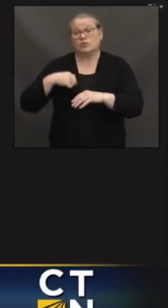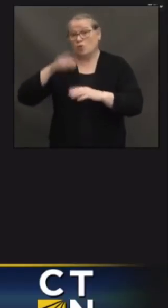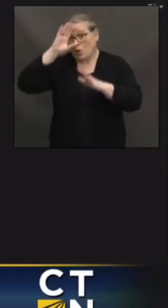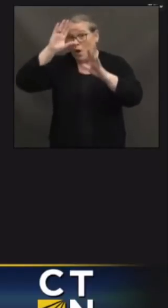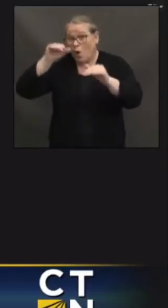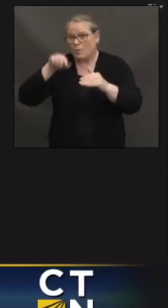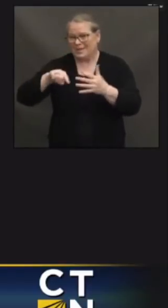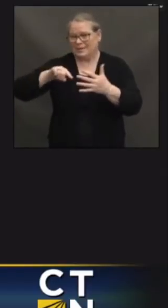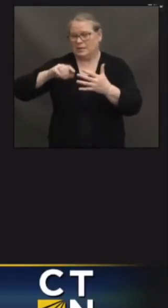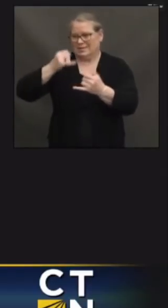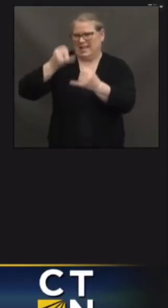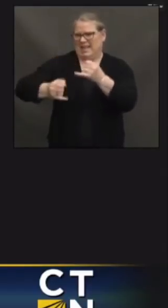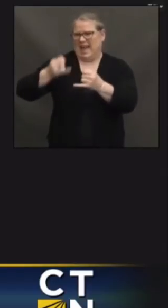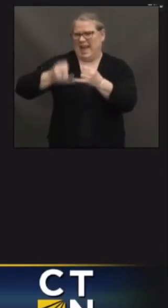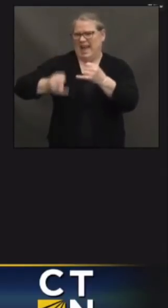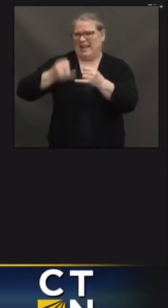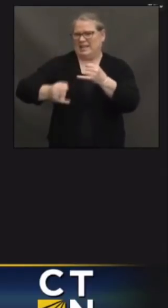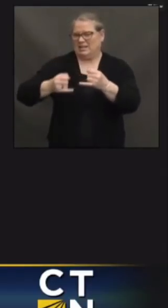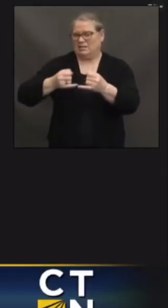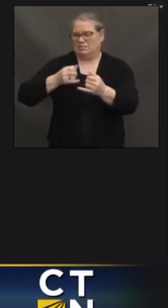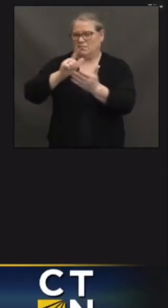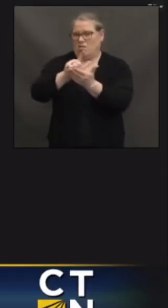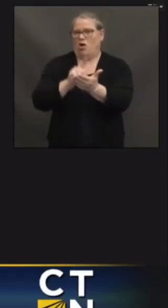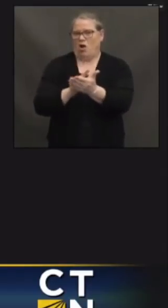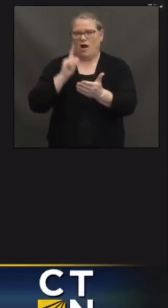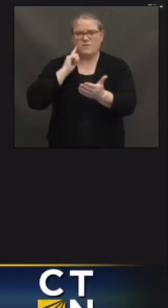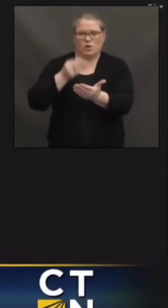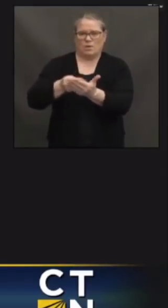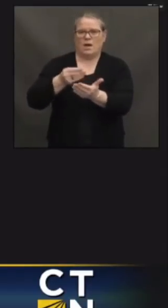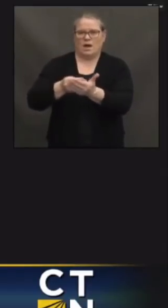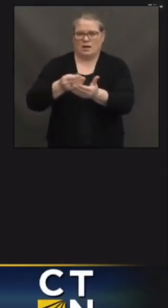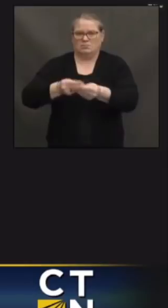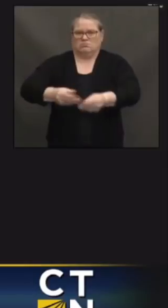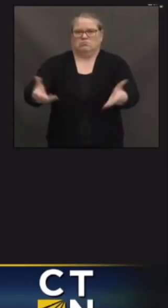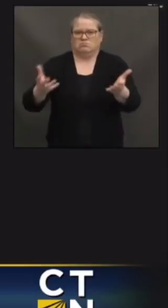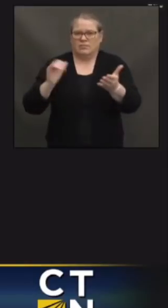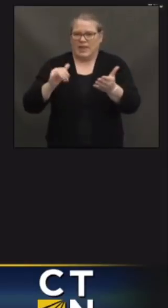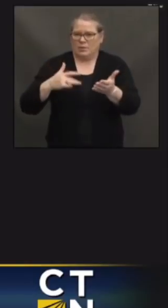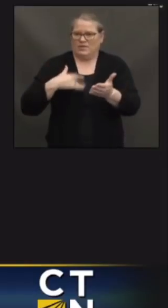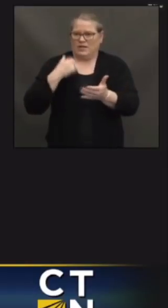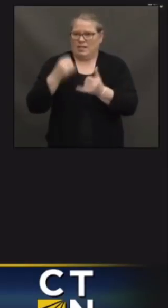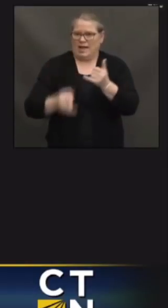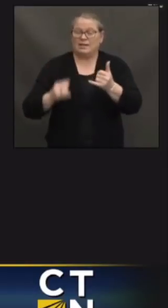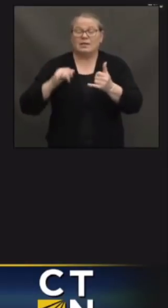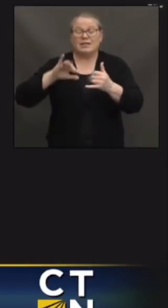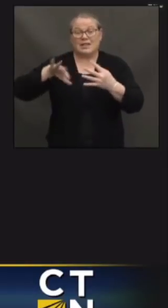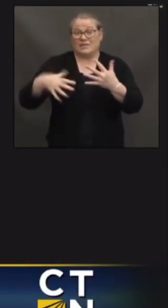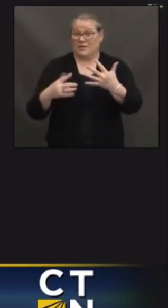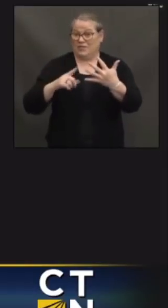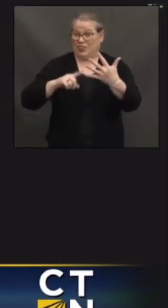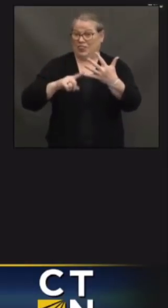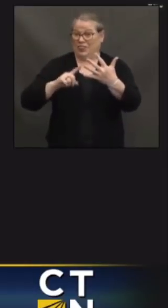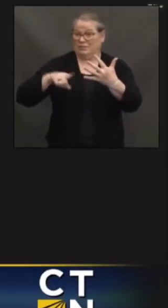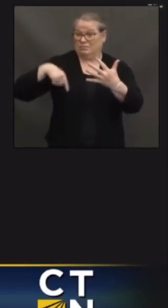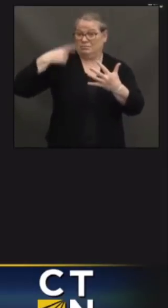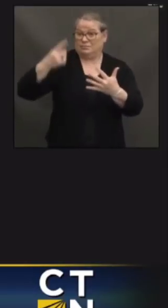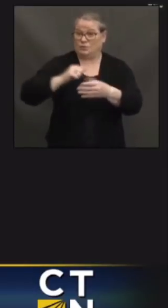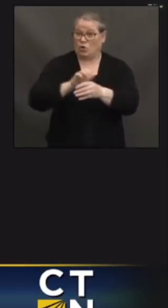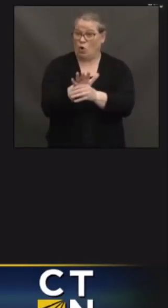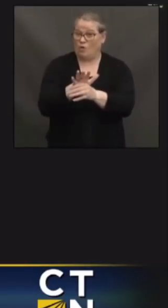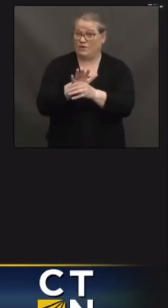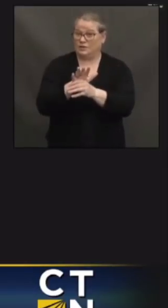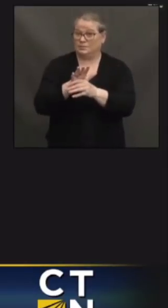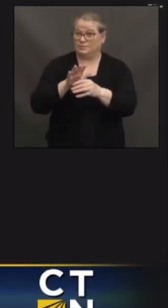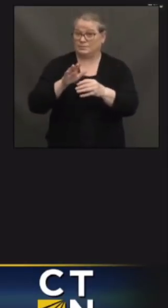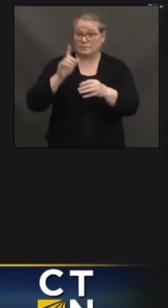relief package that Congress has passed. This is going to be passed by the House tomorrow, as I